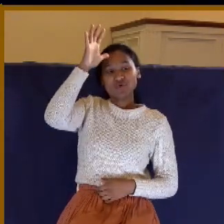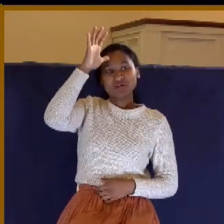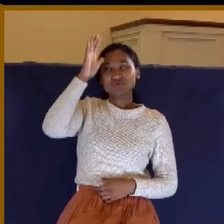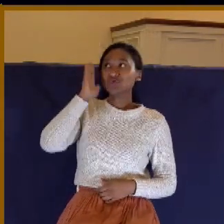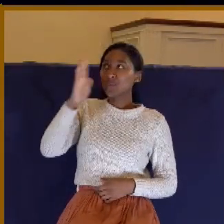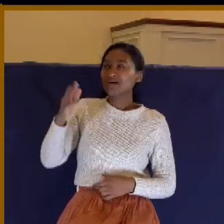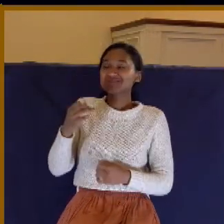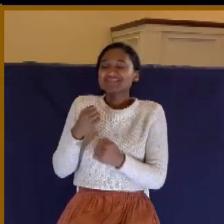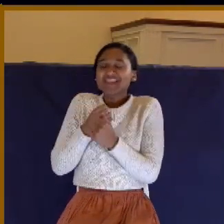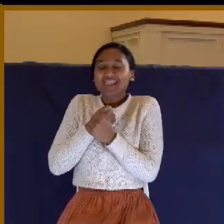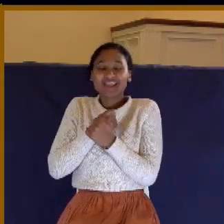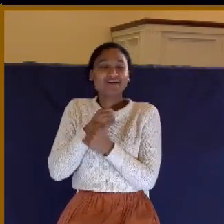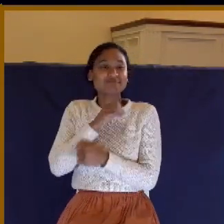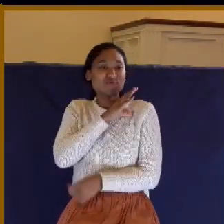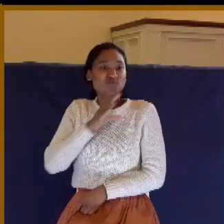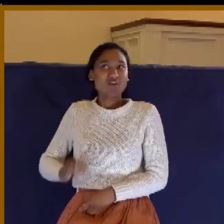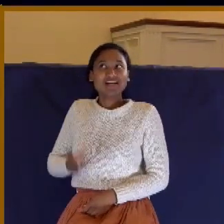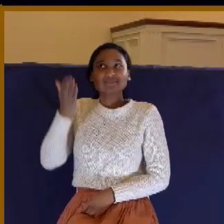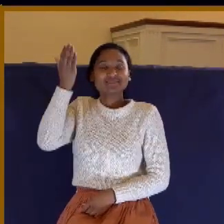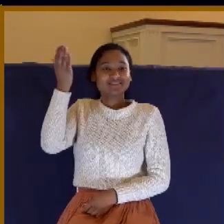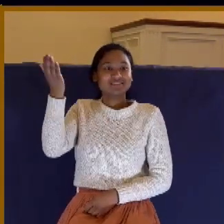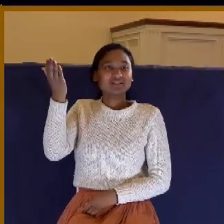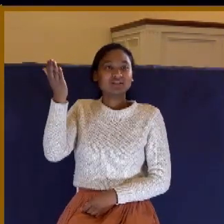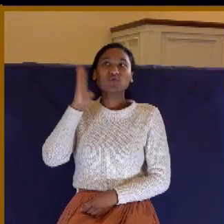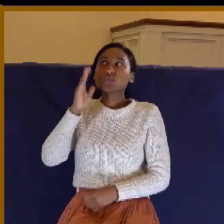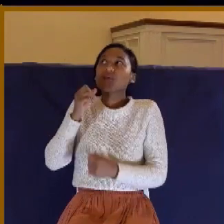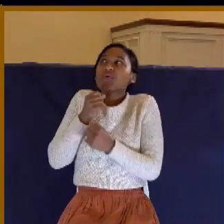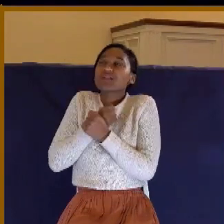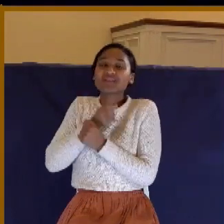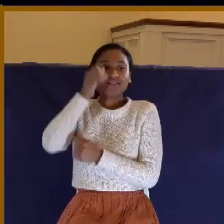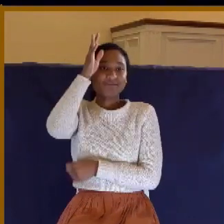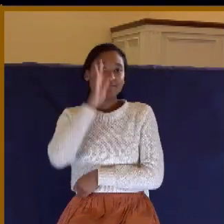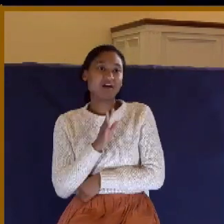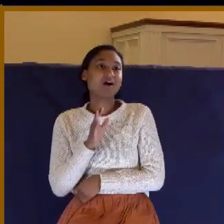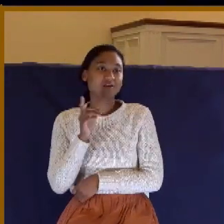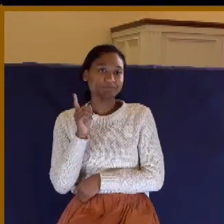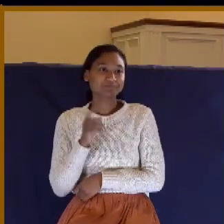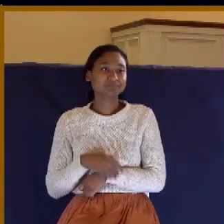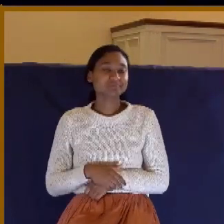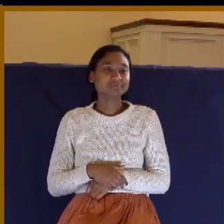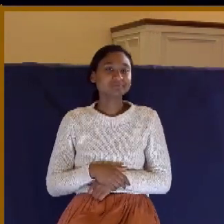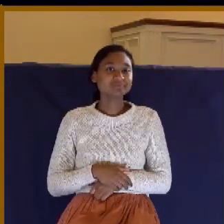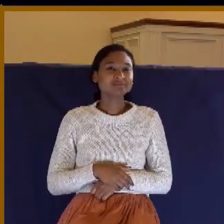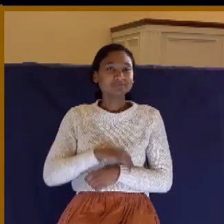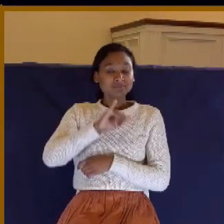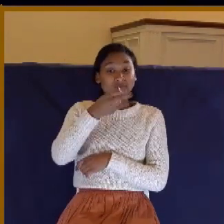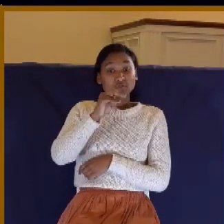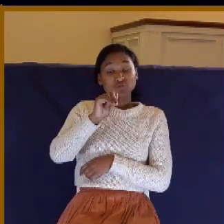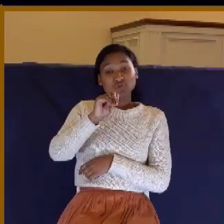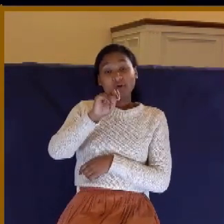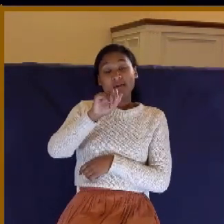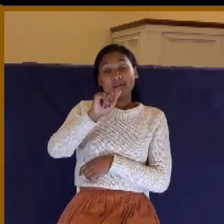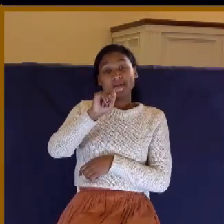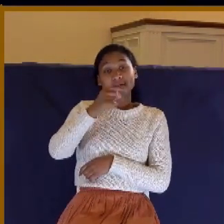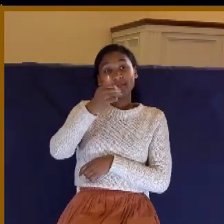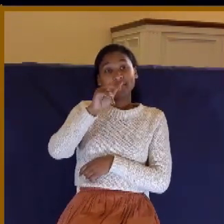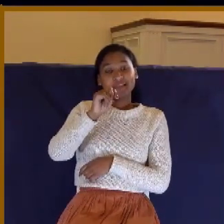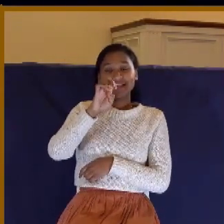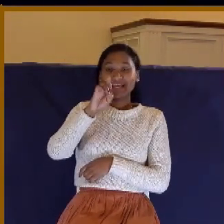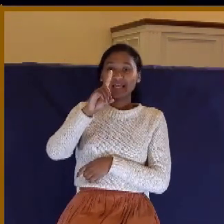love Christ. You'll love God. This is what Jonathan Edwards called holy affections.